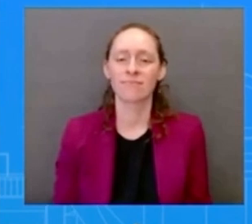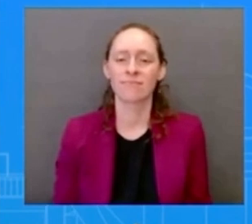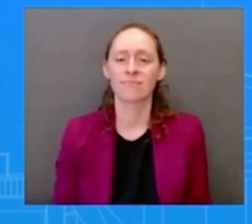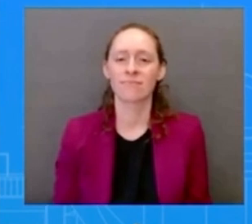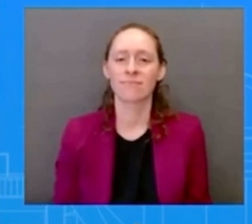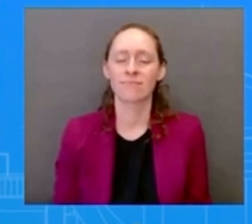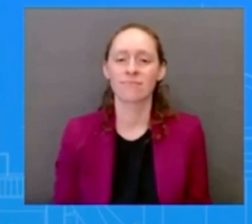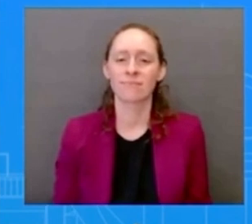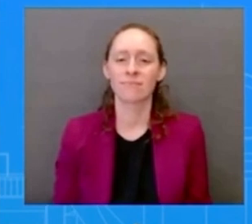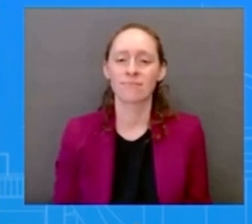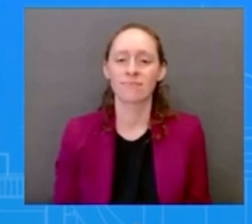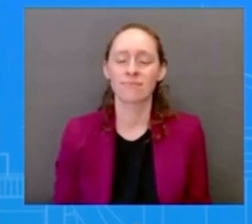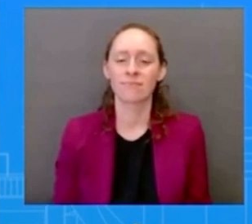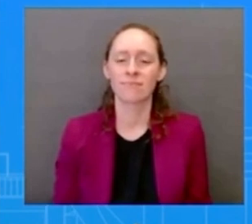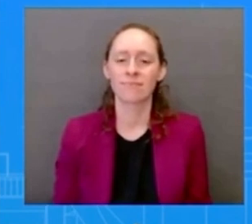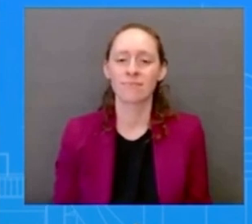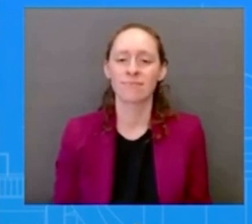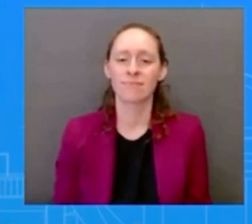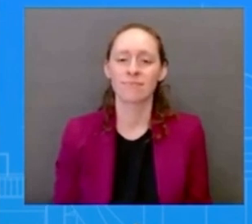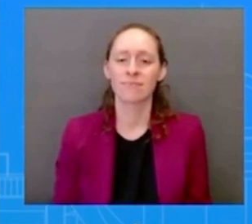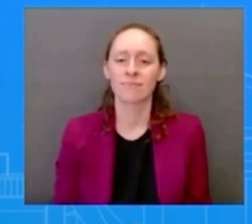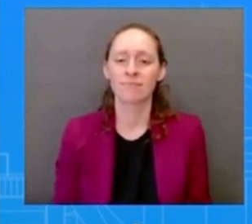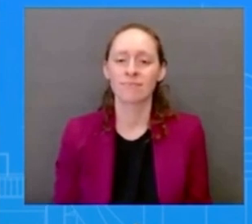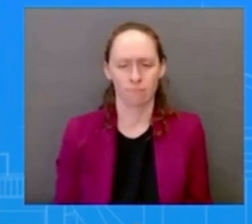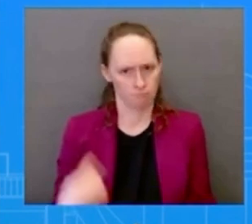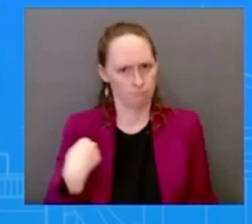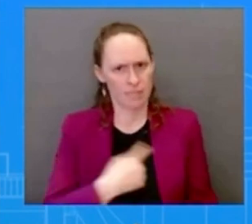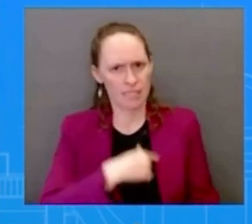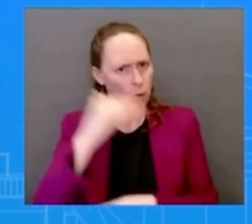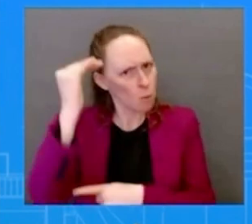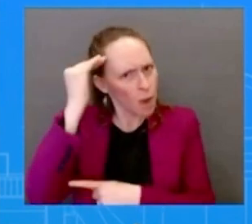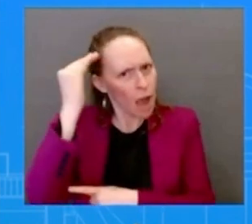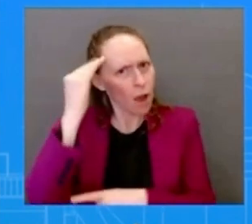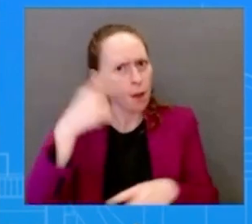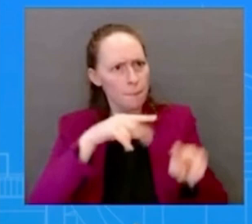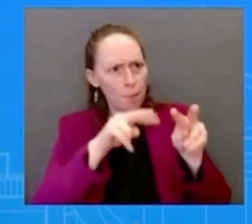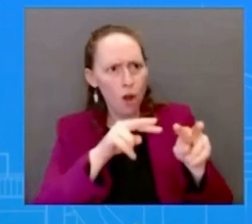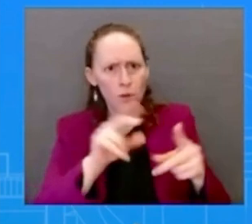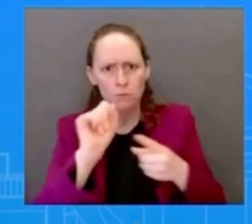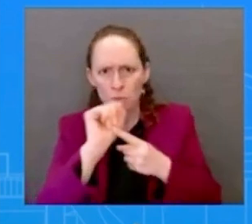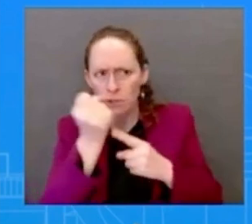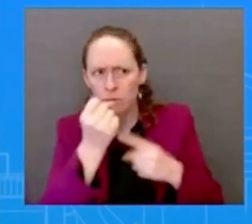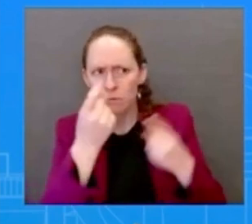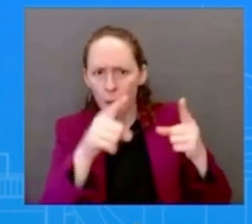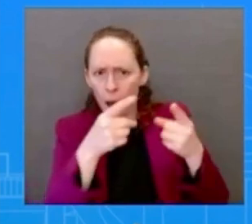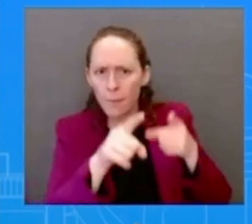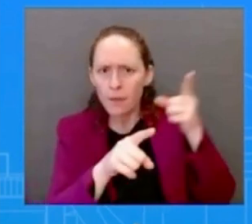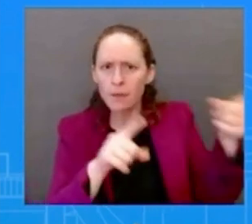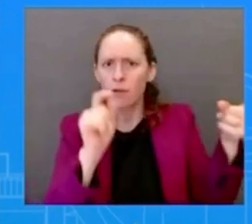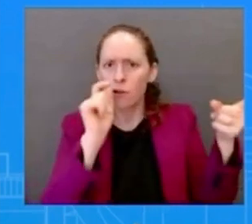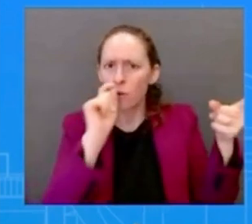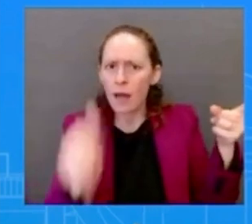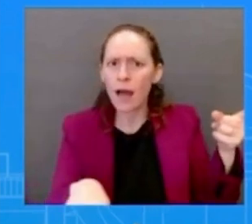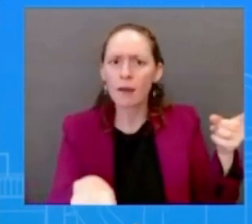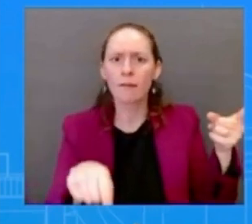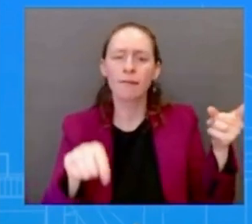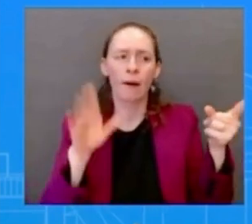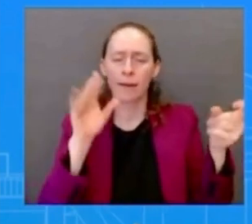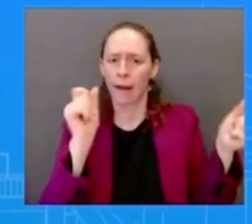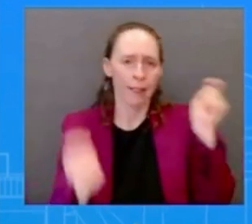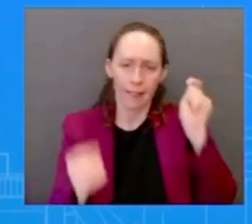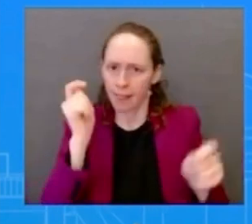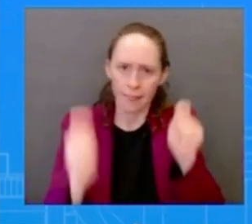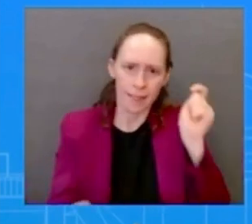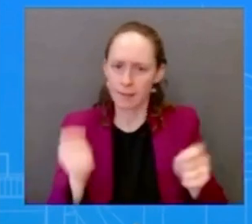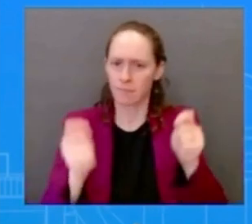move forward on the ground in ukraine uh but again we appreciate the bipartisan support that we saw in september uh we believe that uh it's going to go through the end of